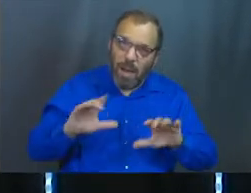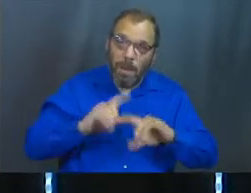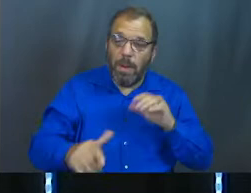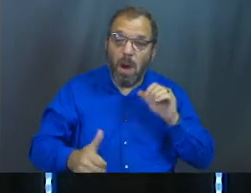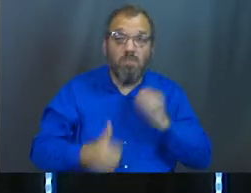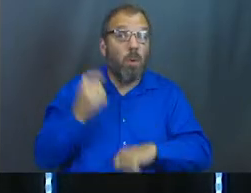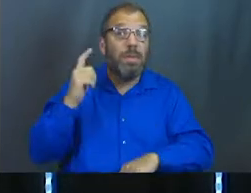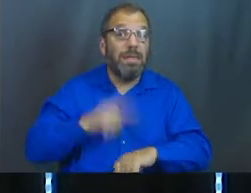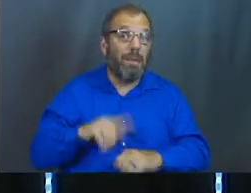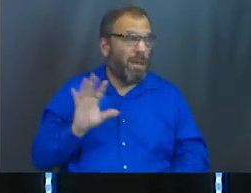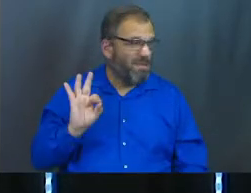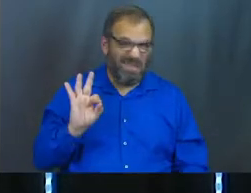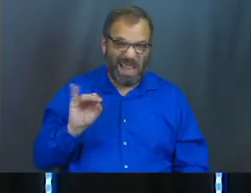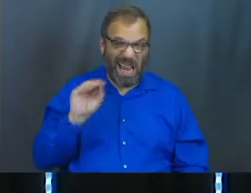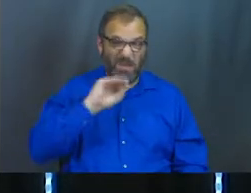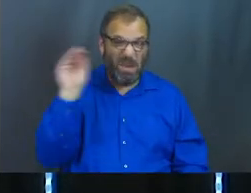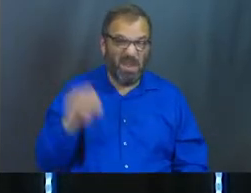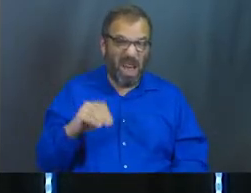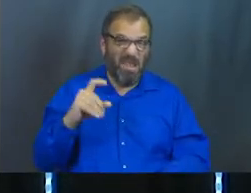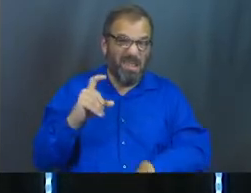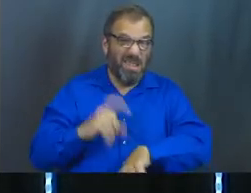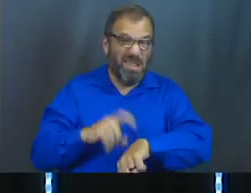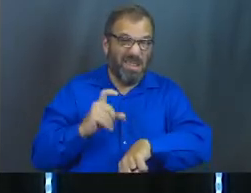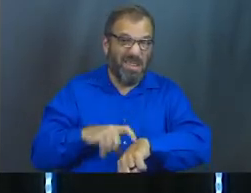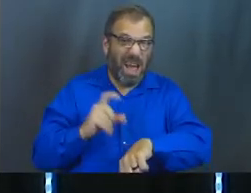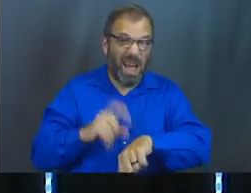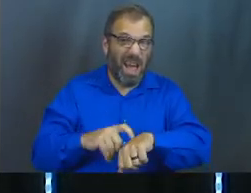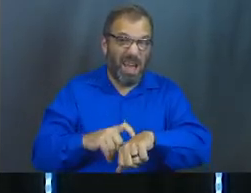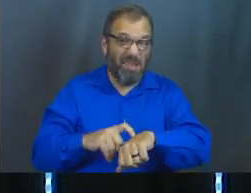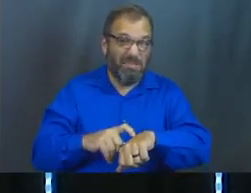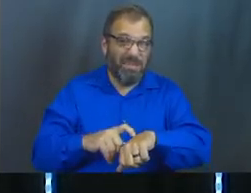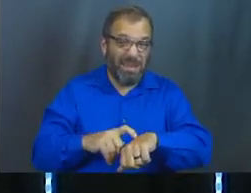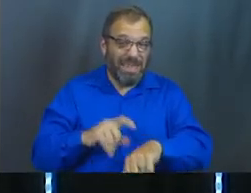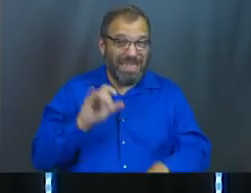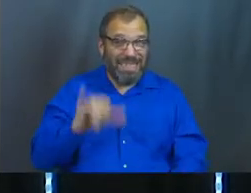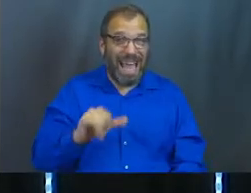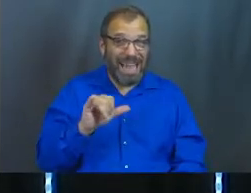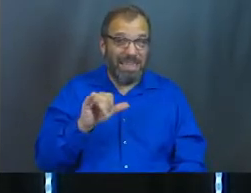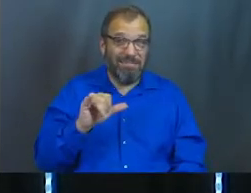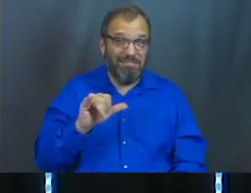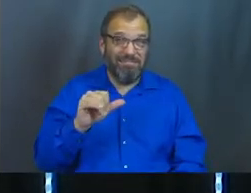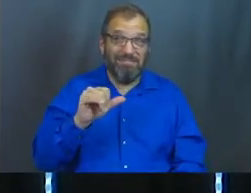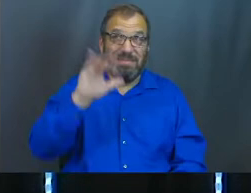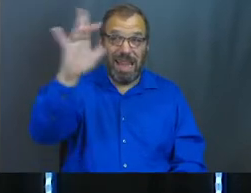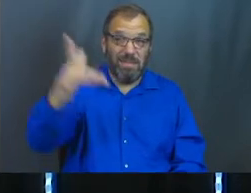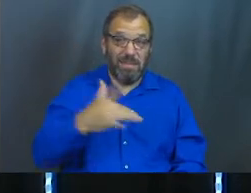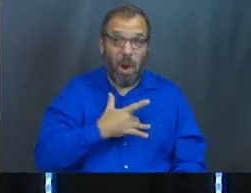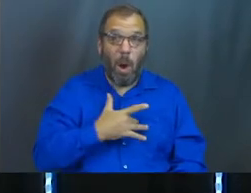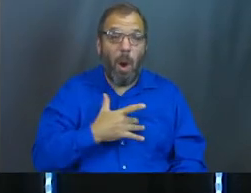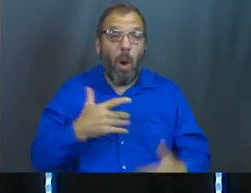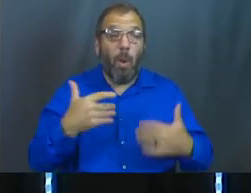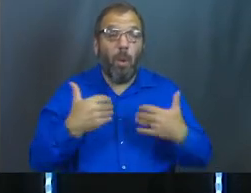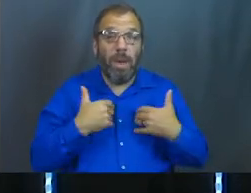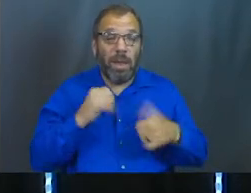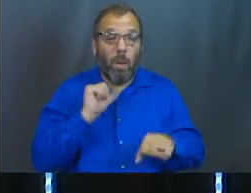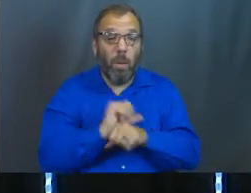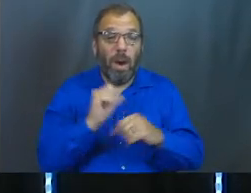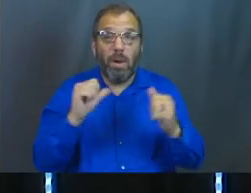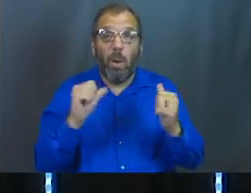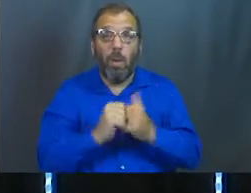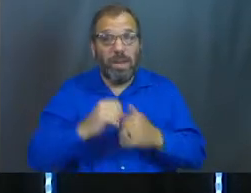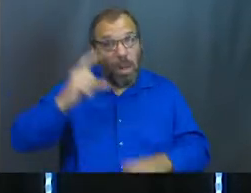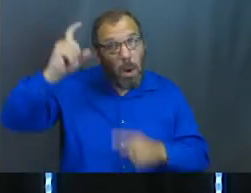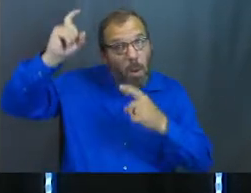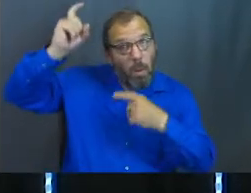90% of the time, can I just say this? 90% of the time, we don't get those kinds of impressions from God. Instead, we operate according